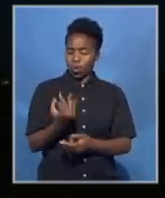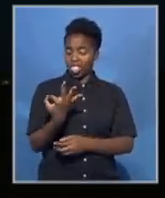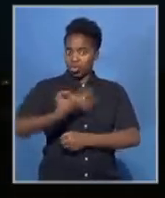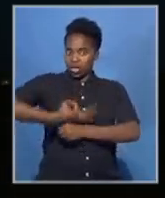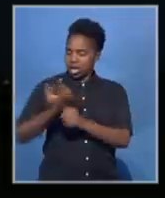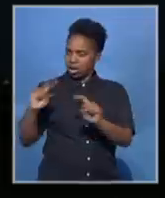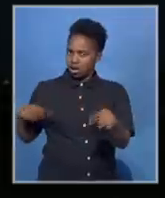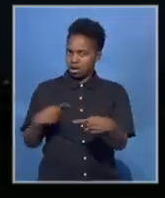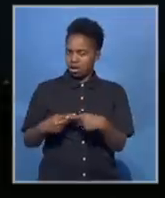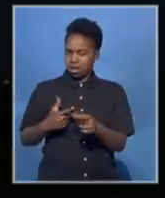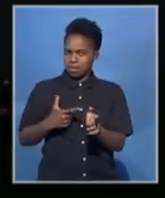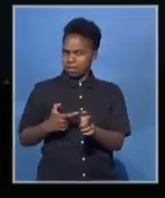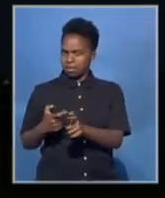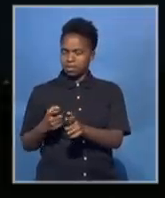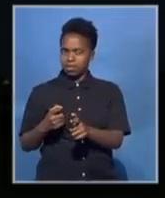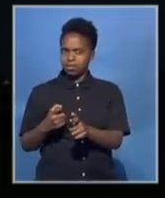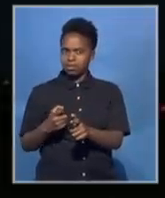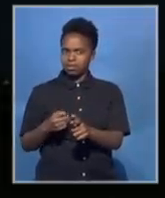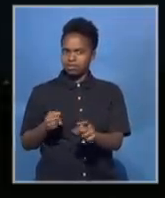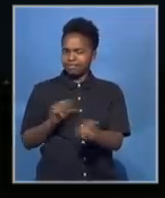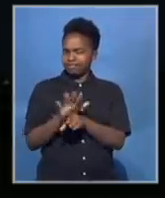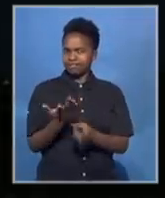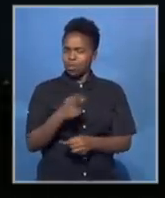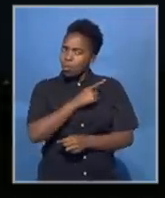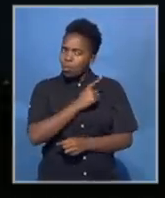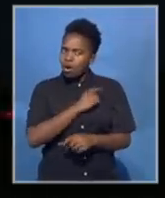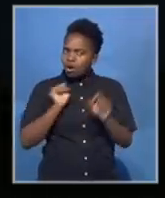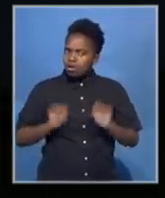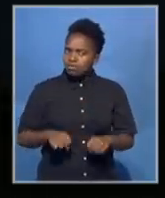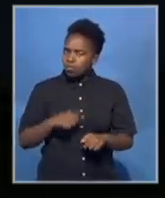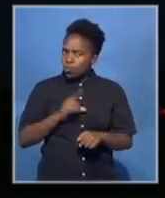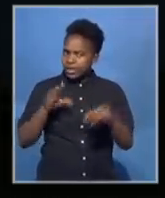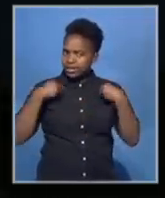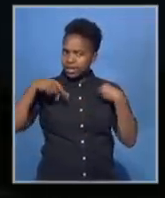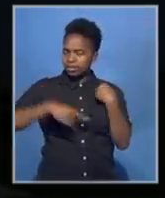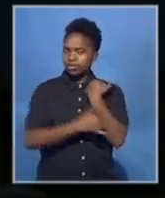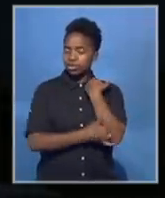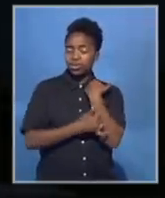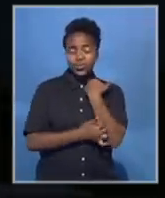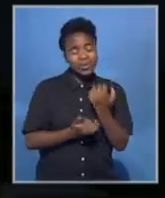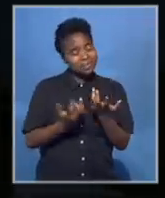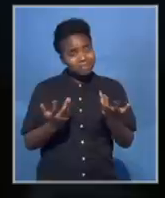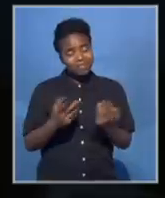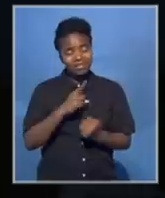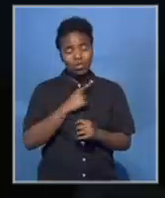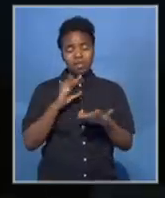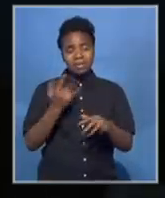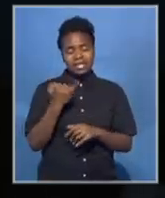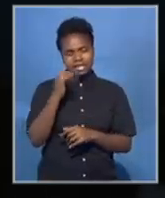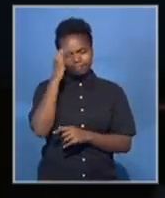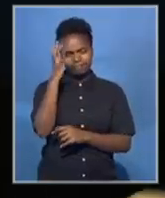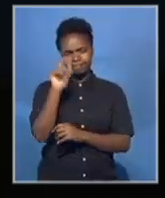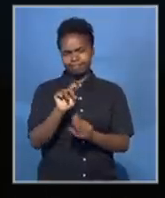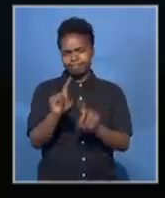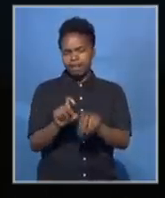-day, essentially, ongoing scenario and scene that seems to have ended here, but we'll know more